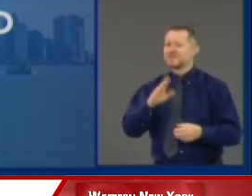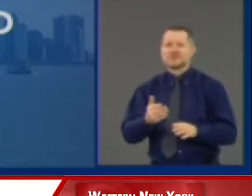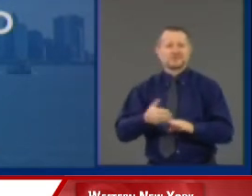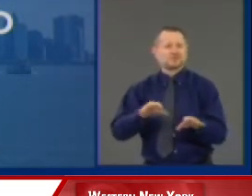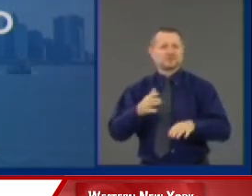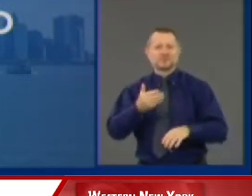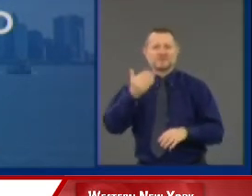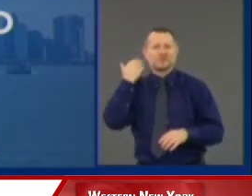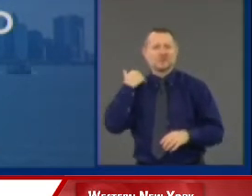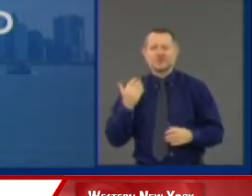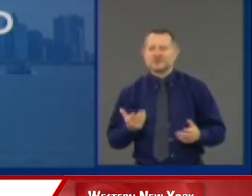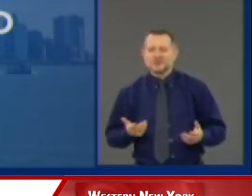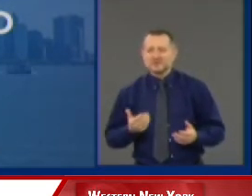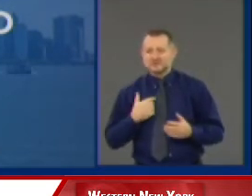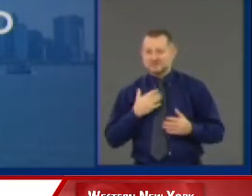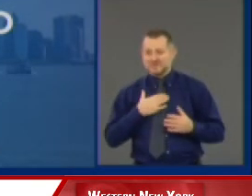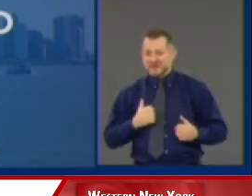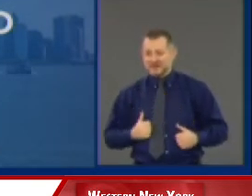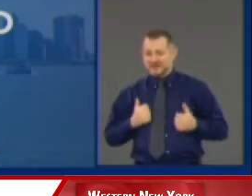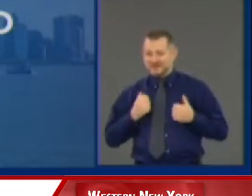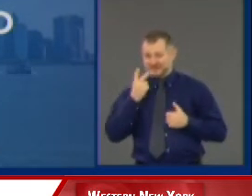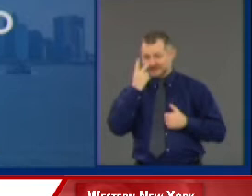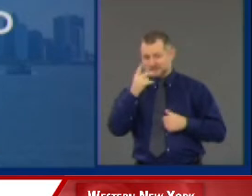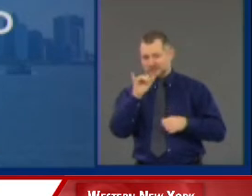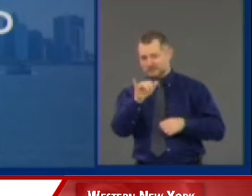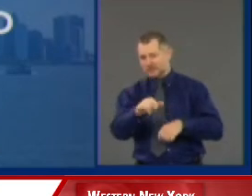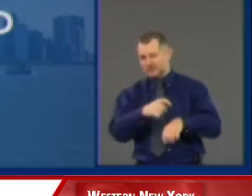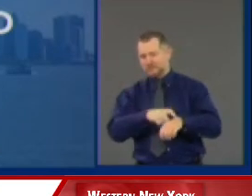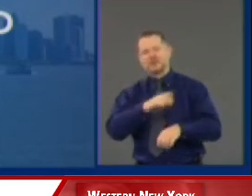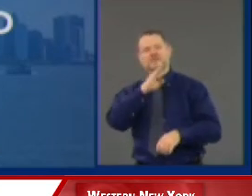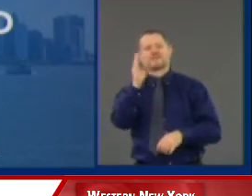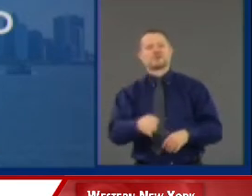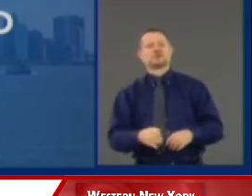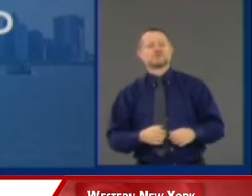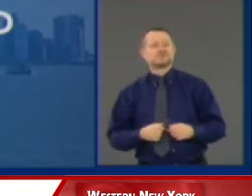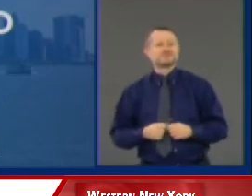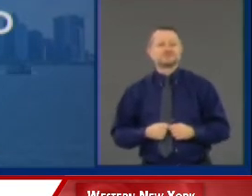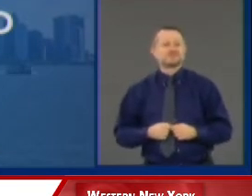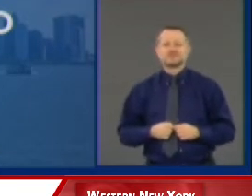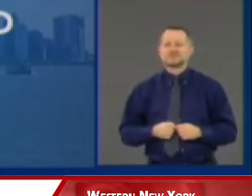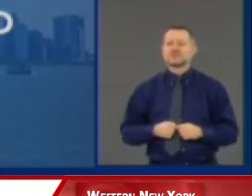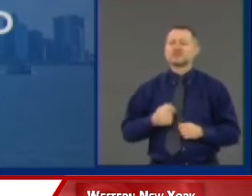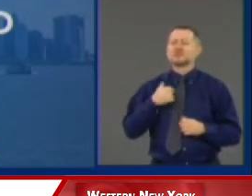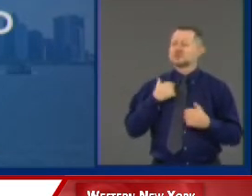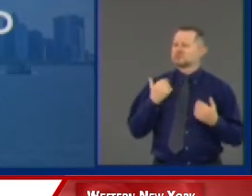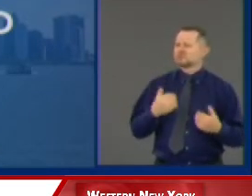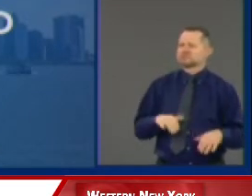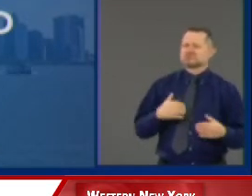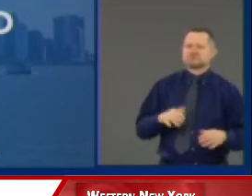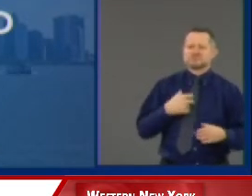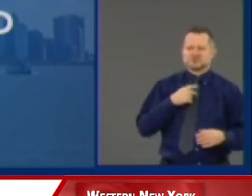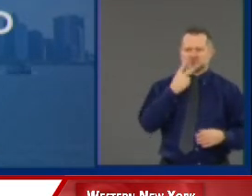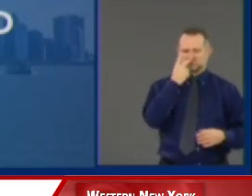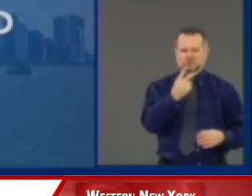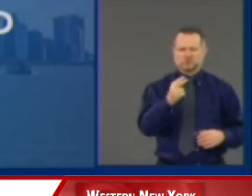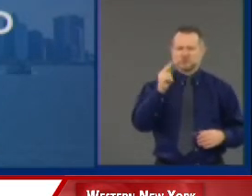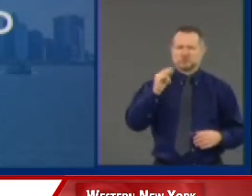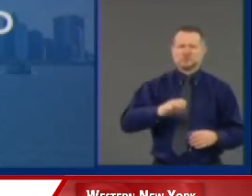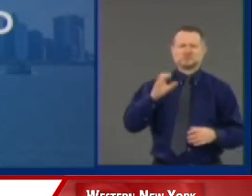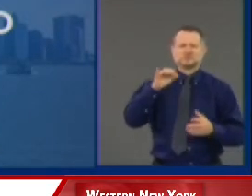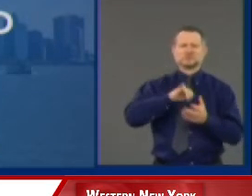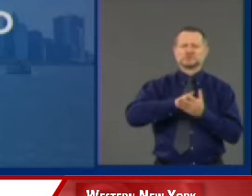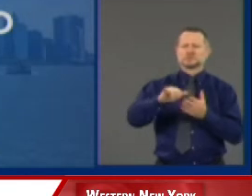Never in my lifetime. Never in my lifetime has this city and this state come